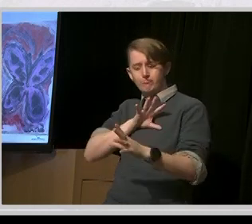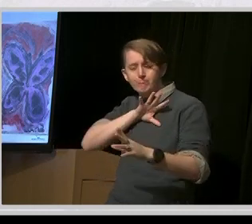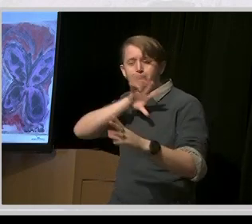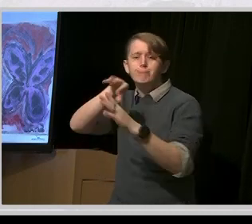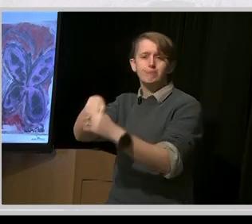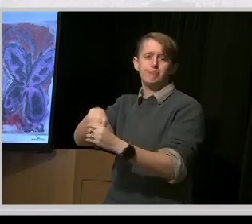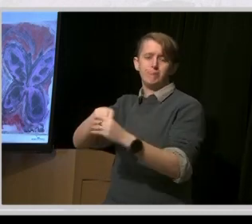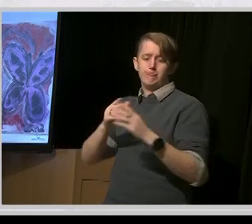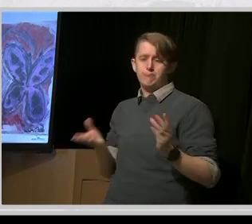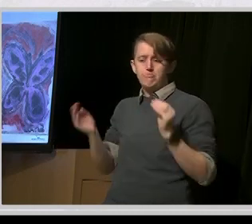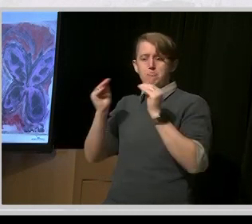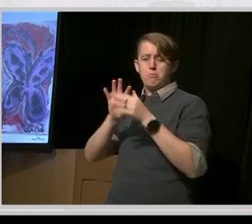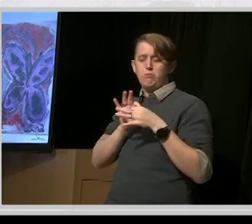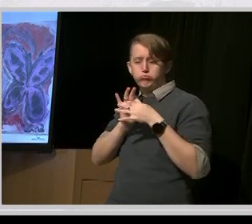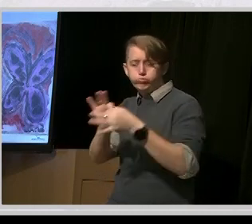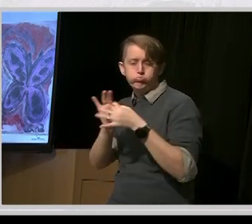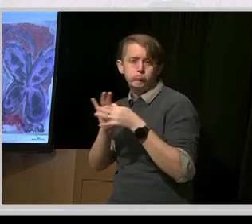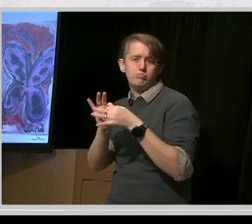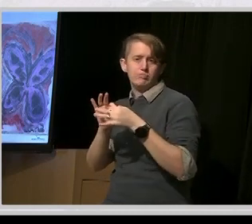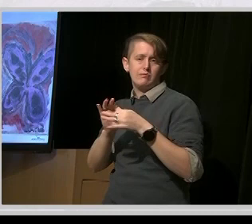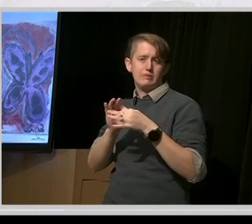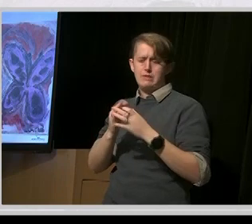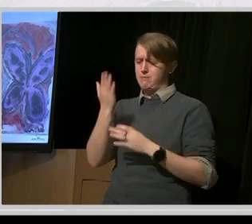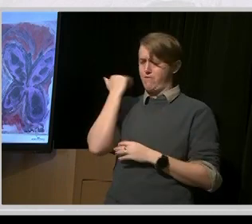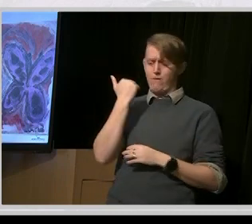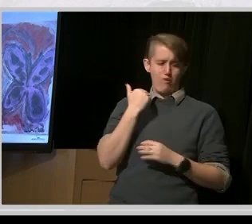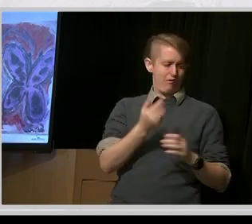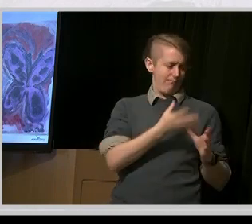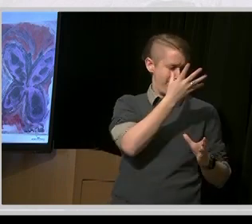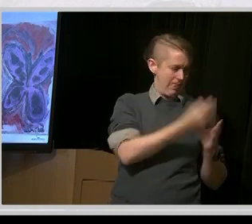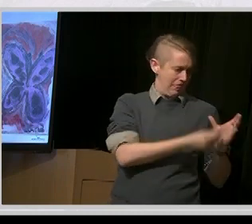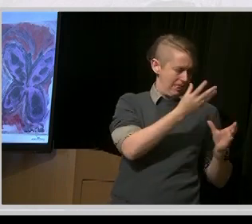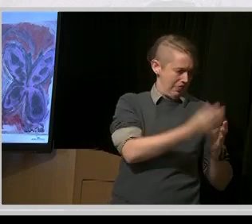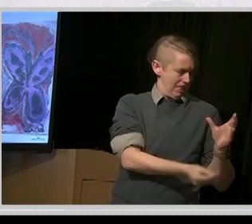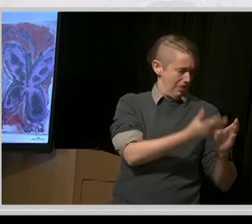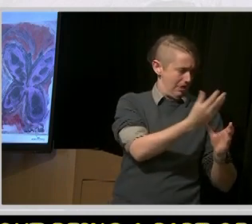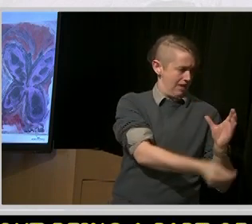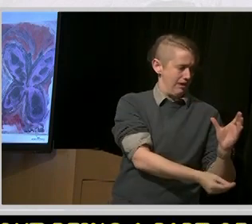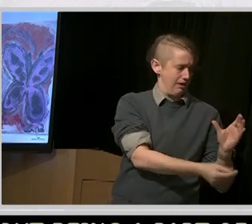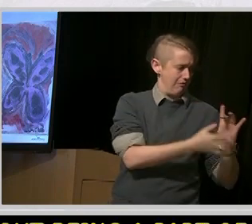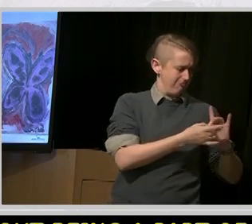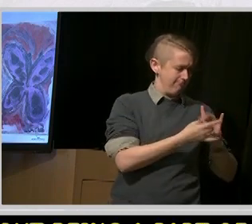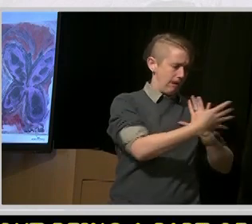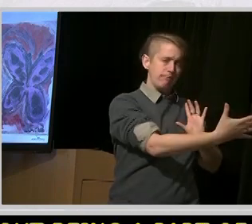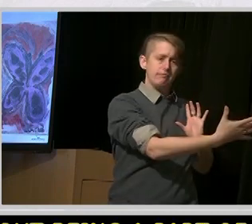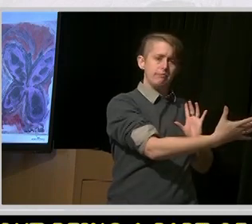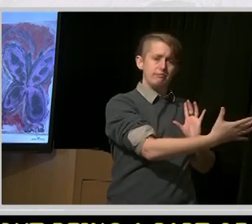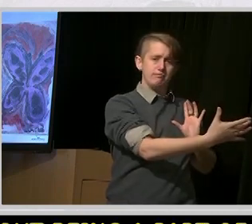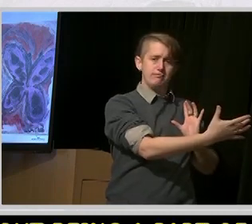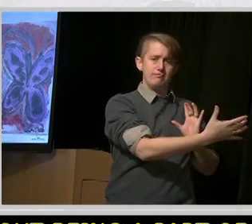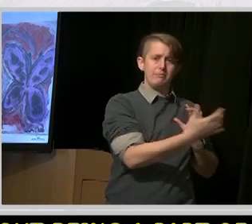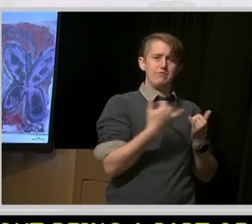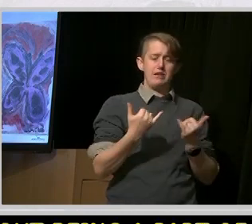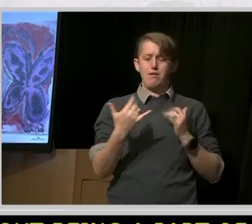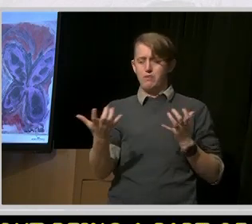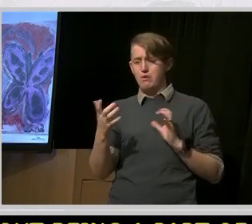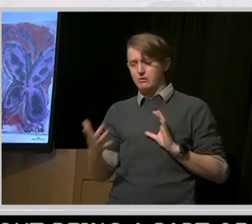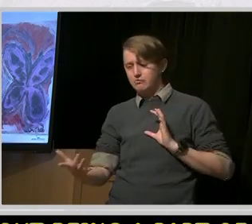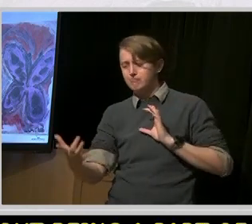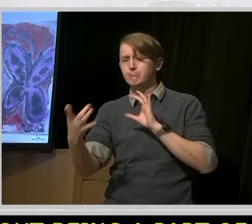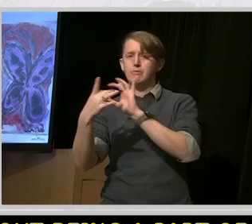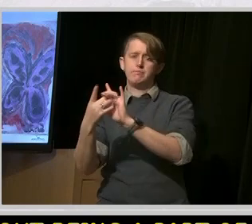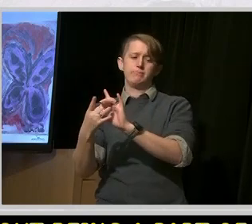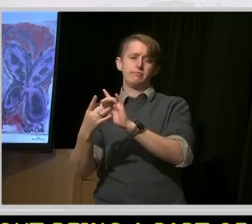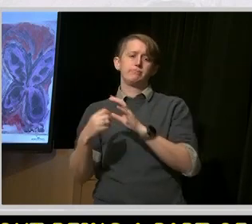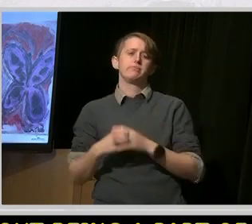I've jokingly said that now we are closing institutions that I can